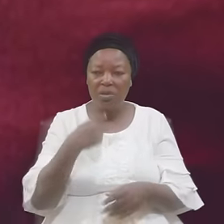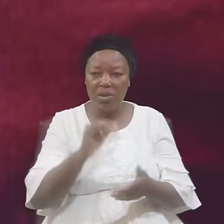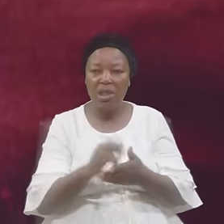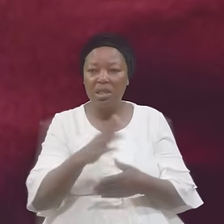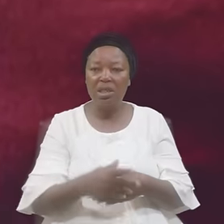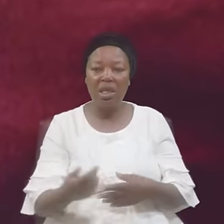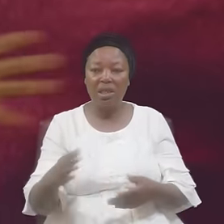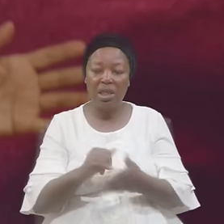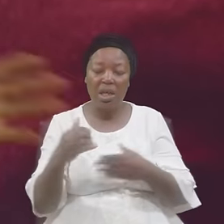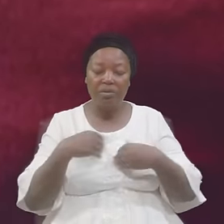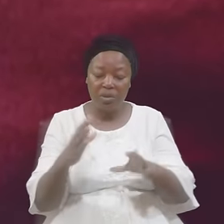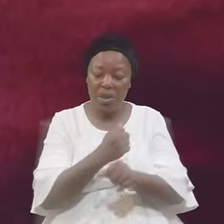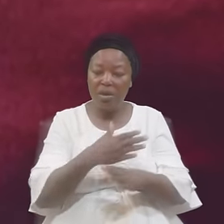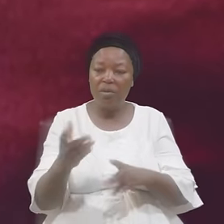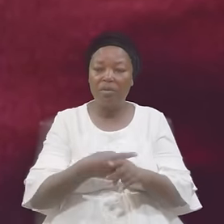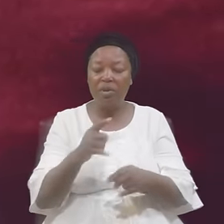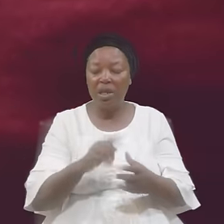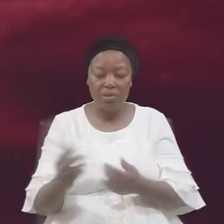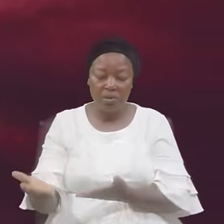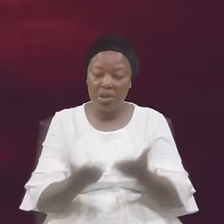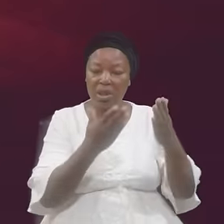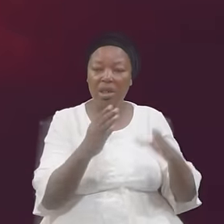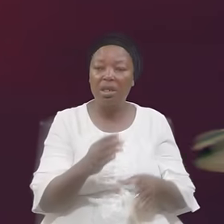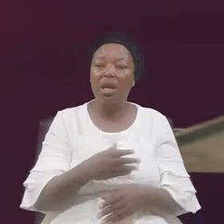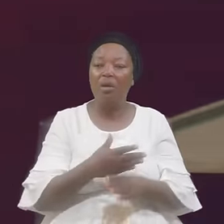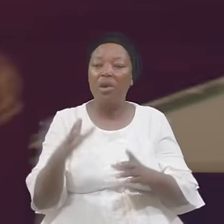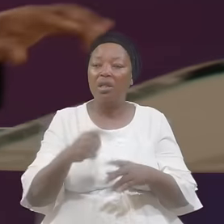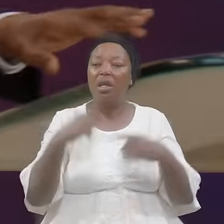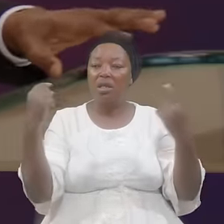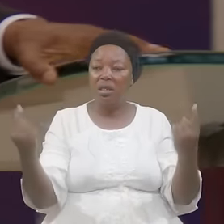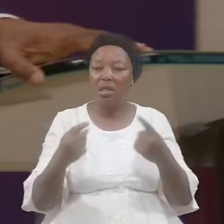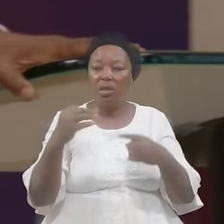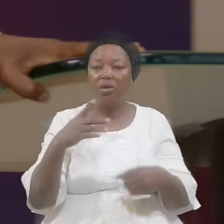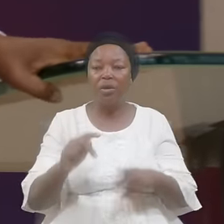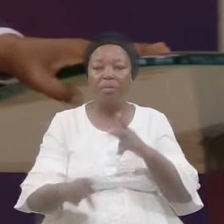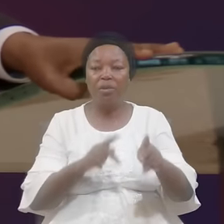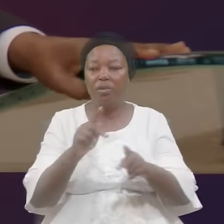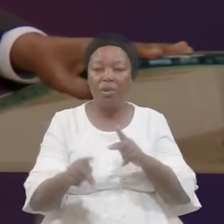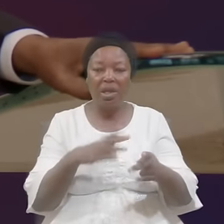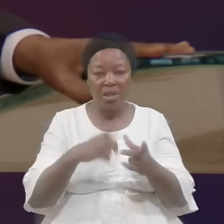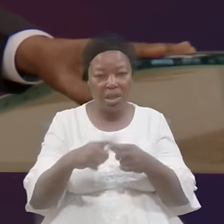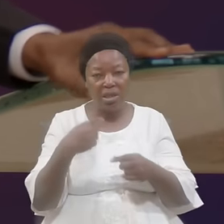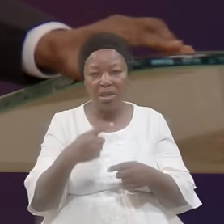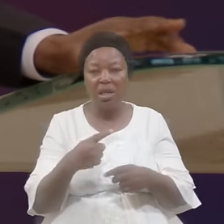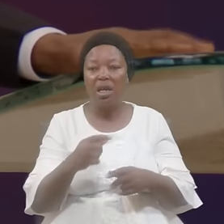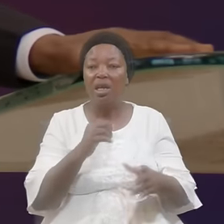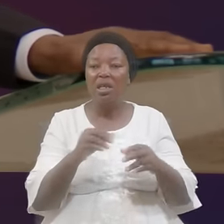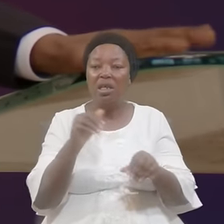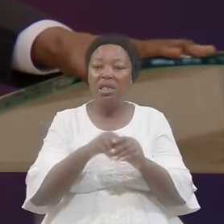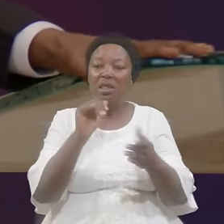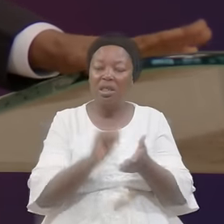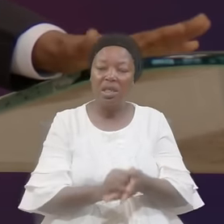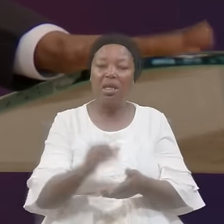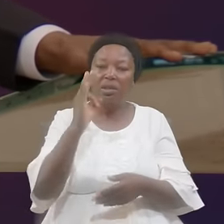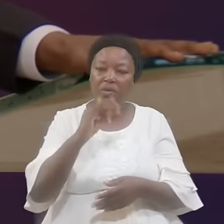to take away Their turn To carry away The sins Of the people And then he said In that ministry